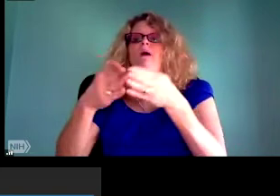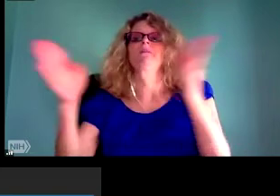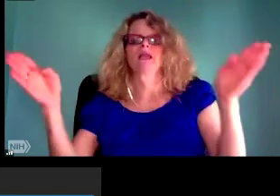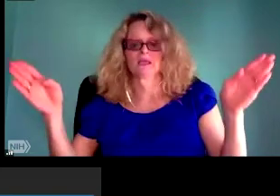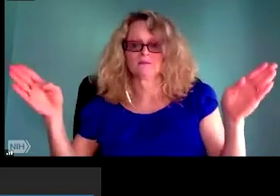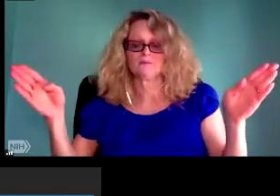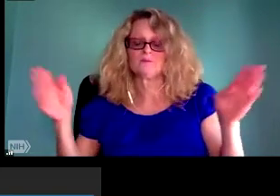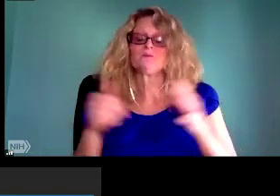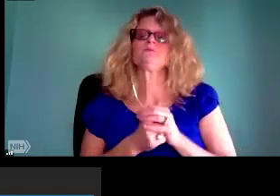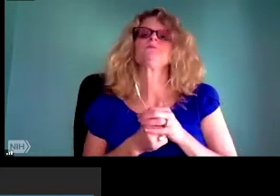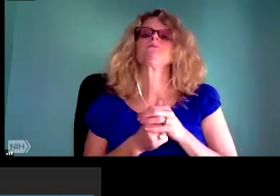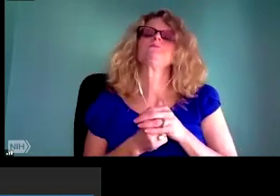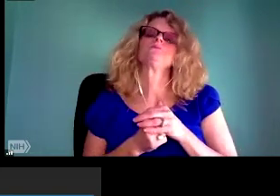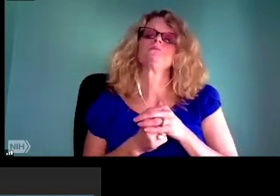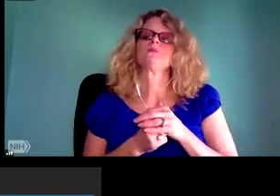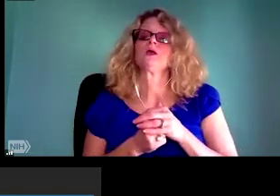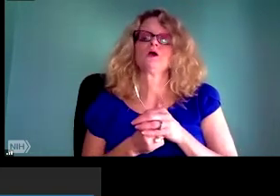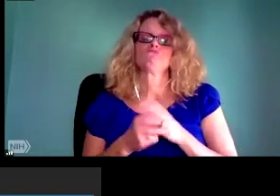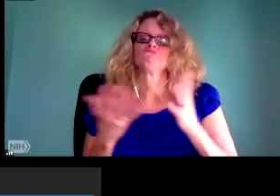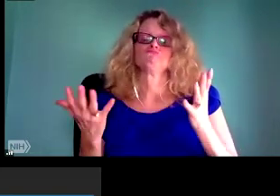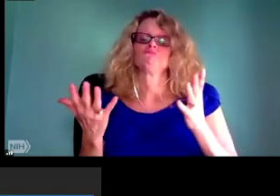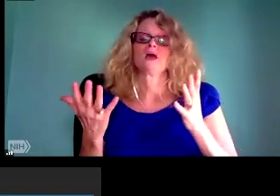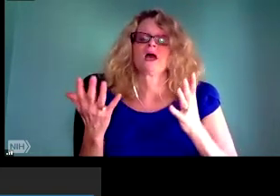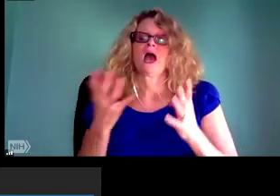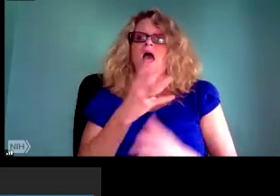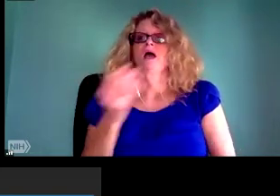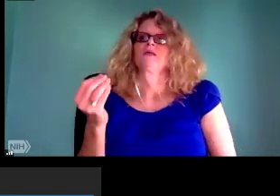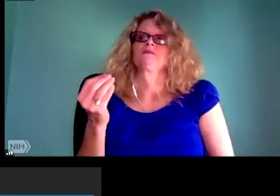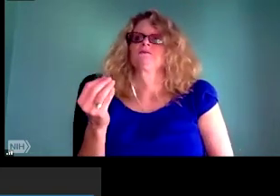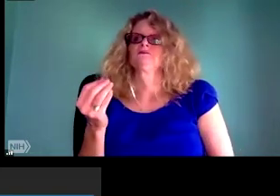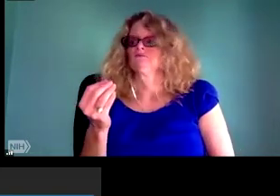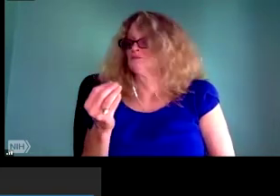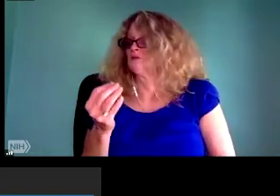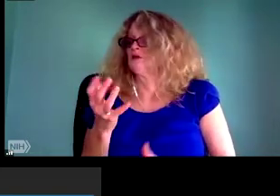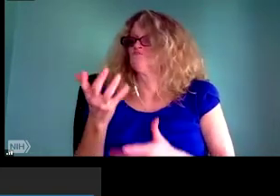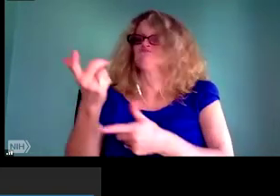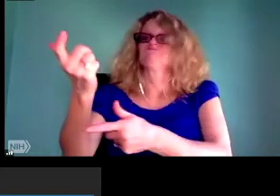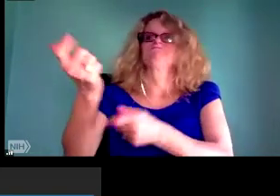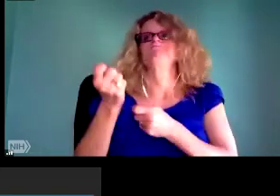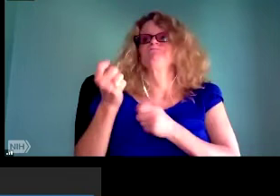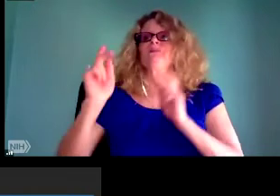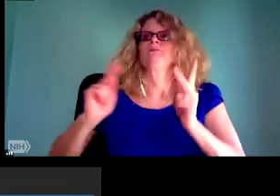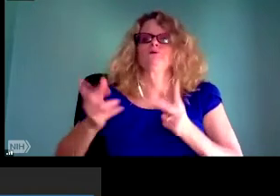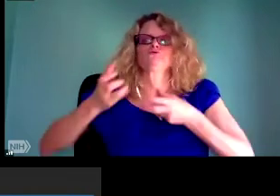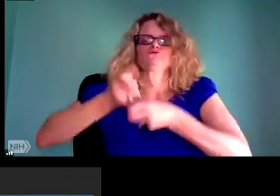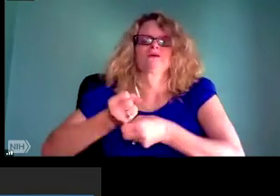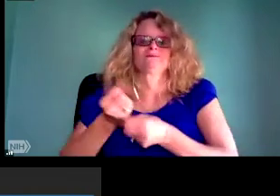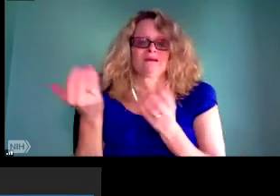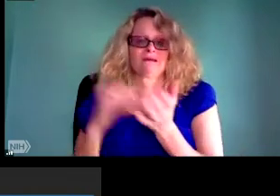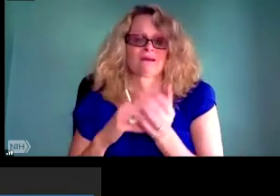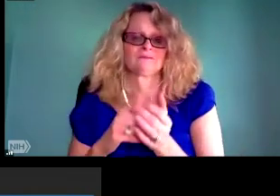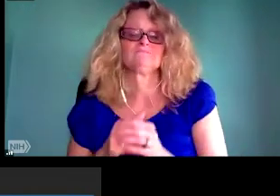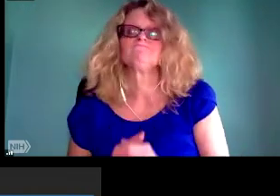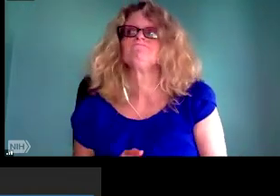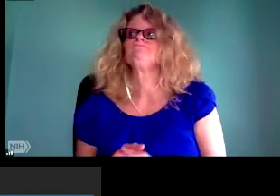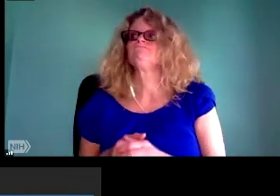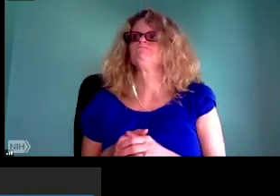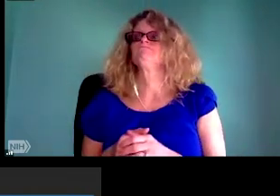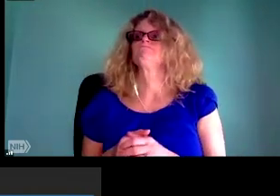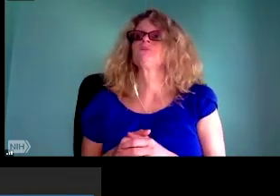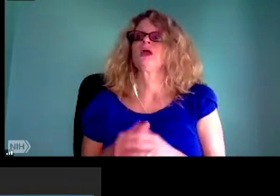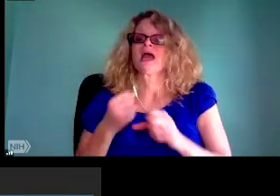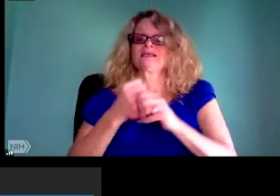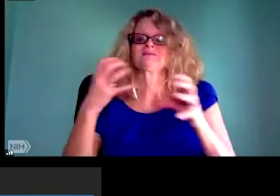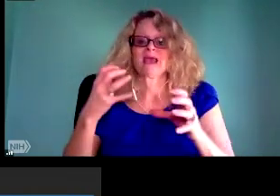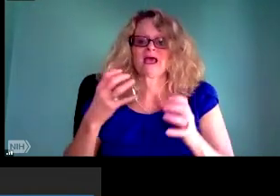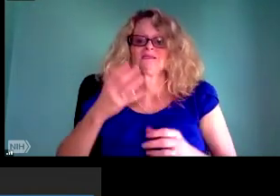important it is for us to not have all of the resources. Our information resources live in the